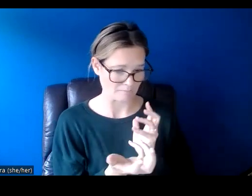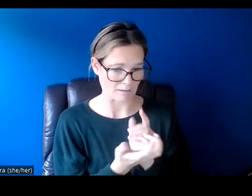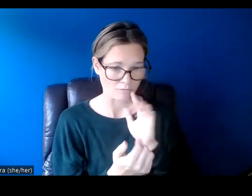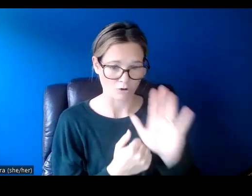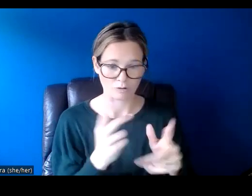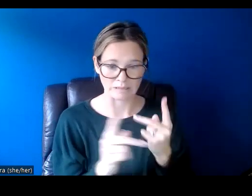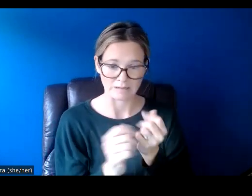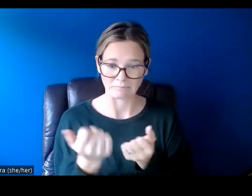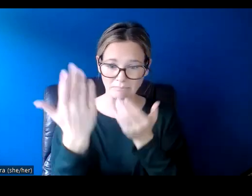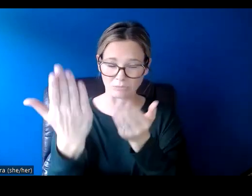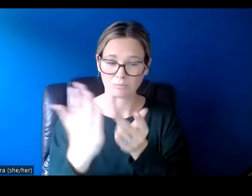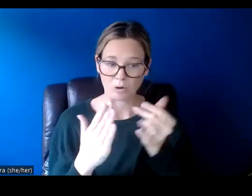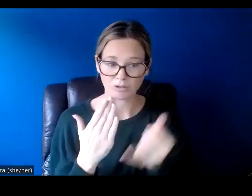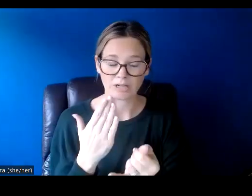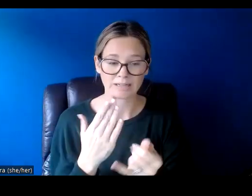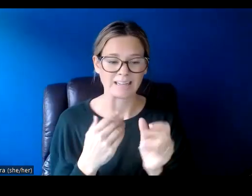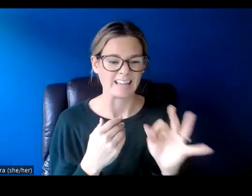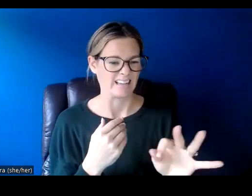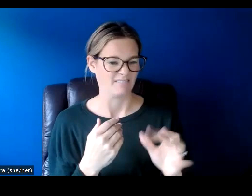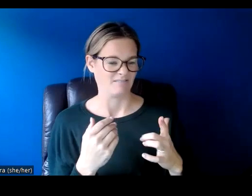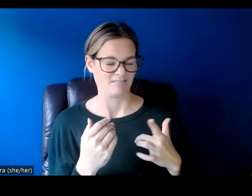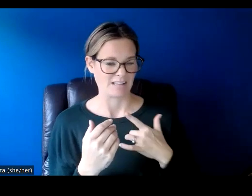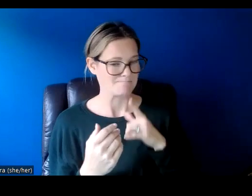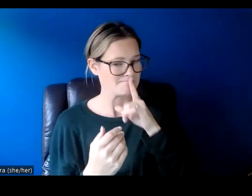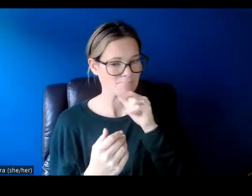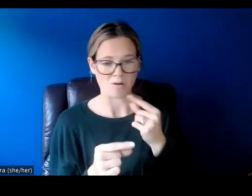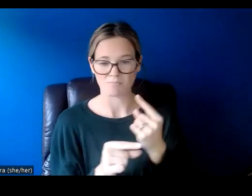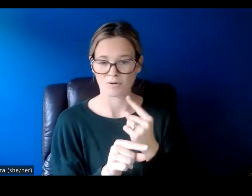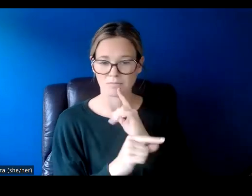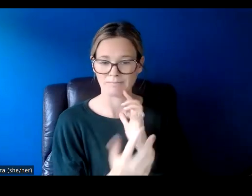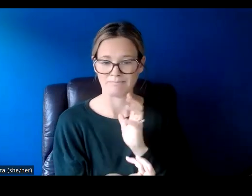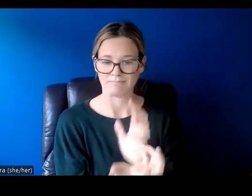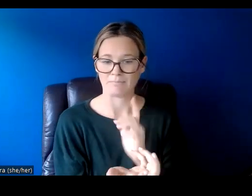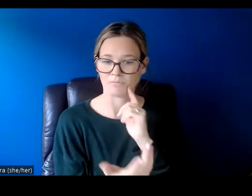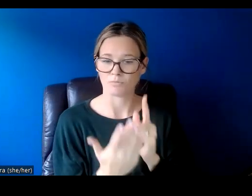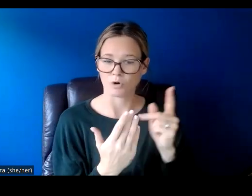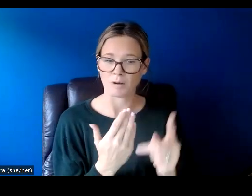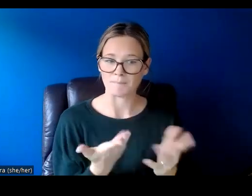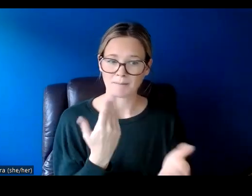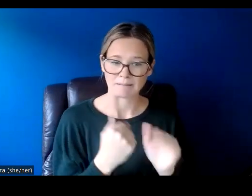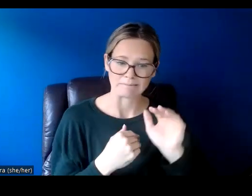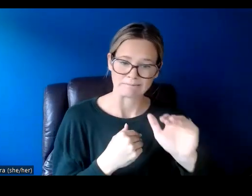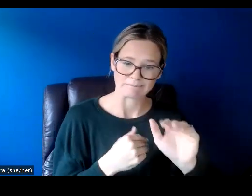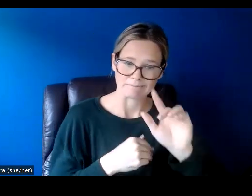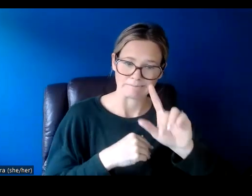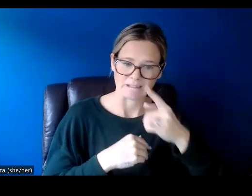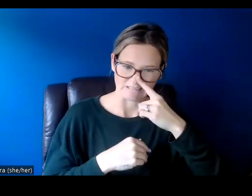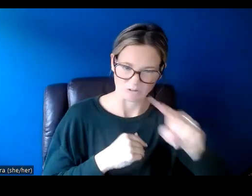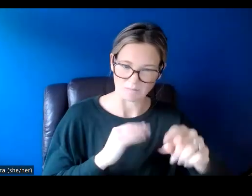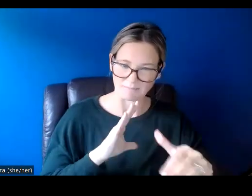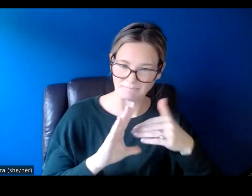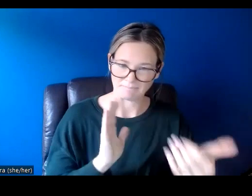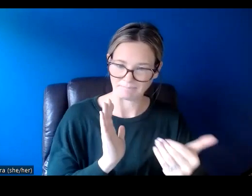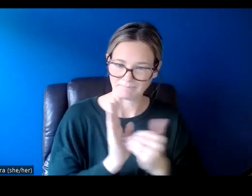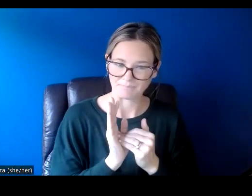art proposed. And if the budget is not appropriate for the program, we might come back and ask you to resubmit your budget